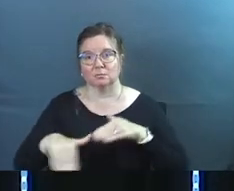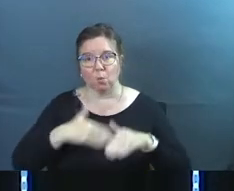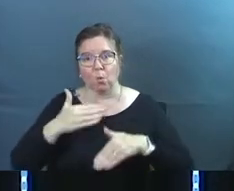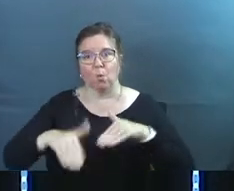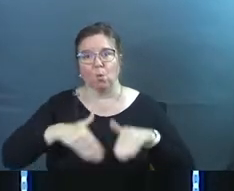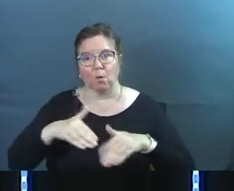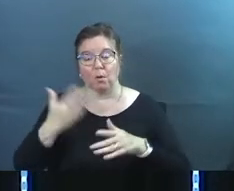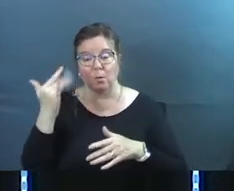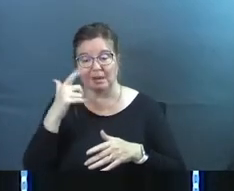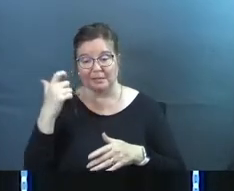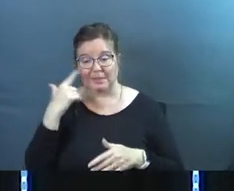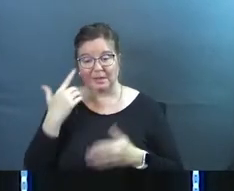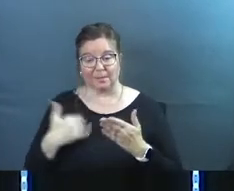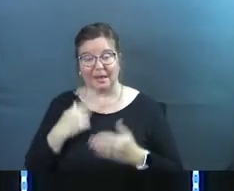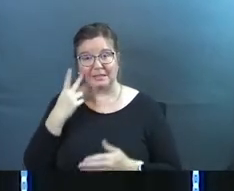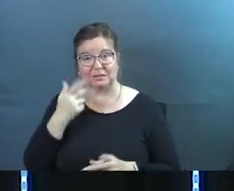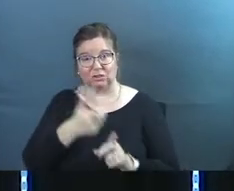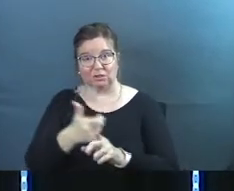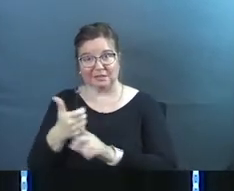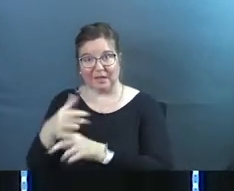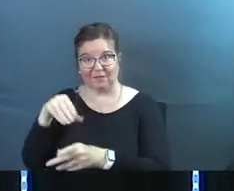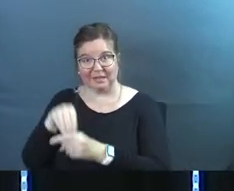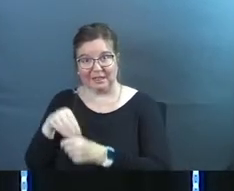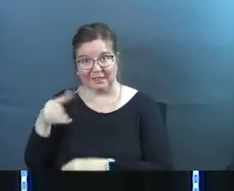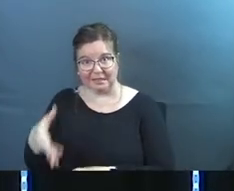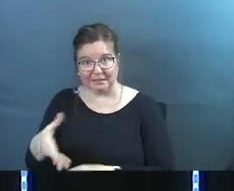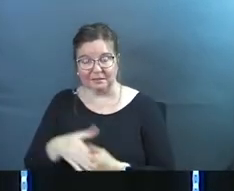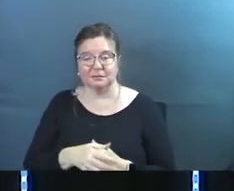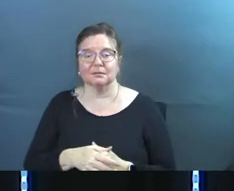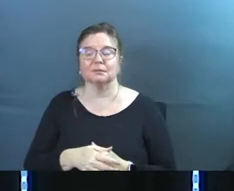through because I think you might see yourself in this.